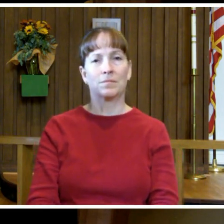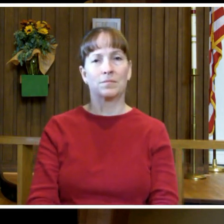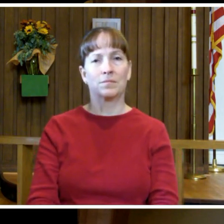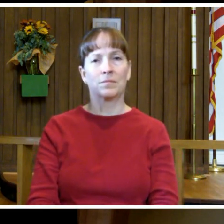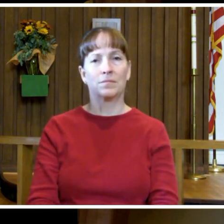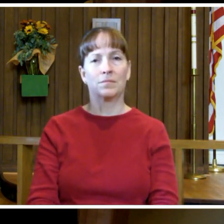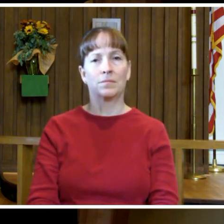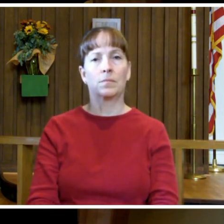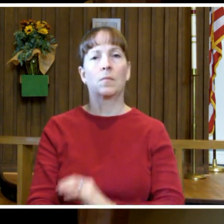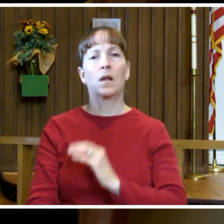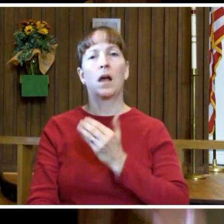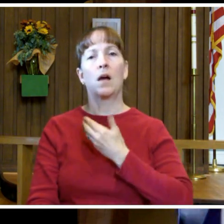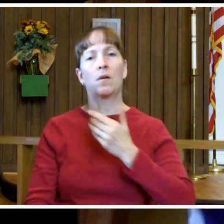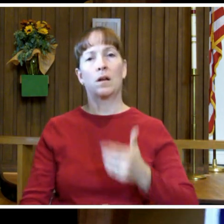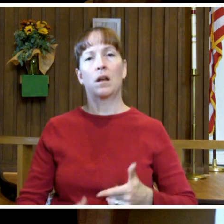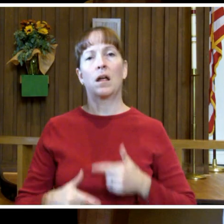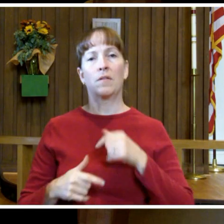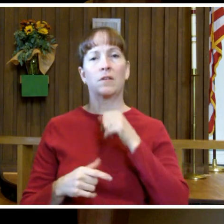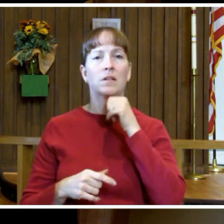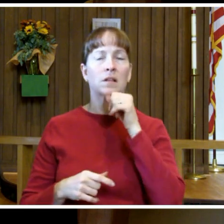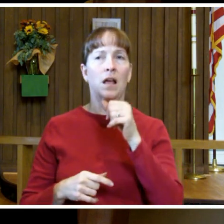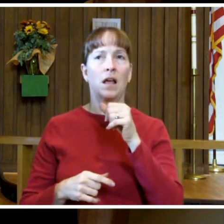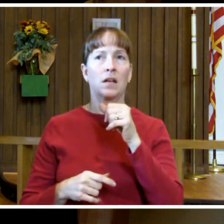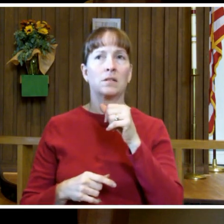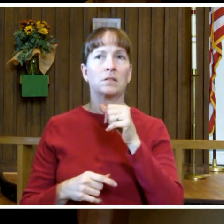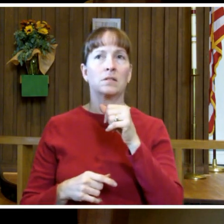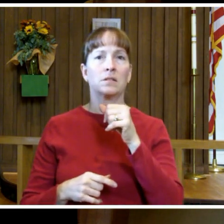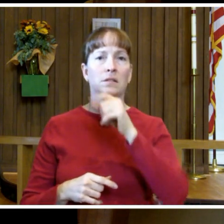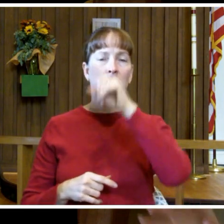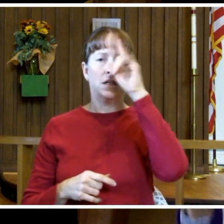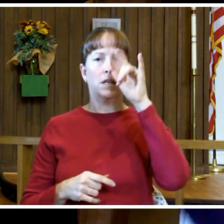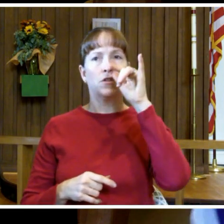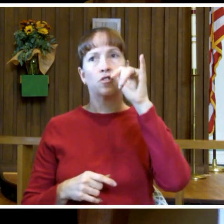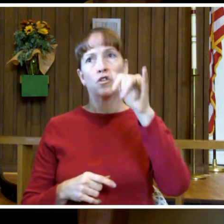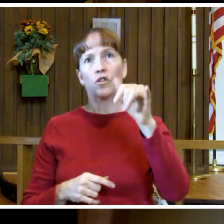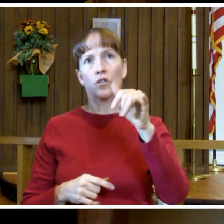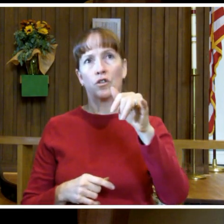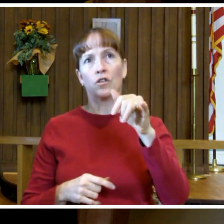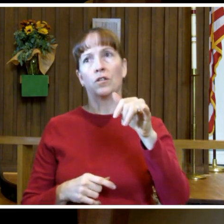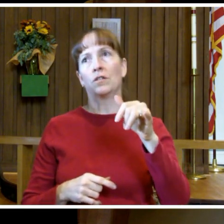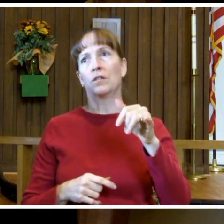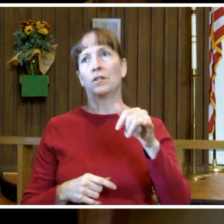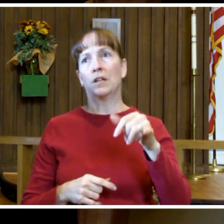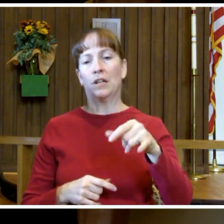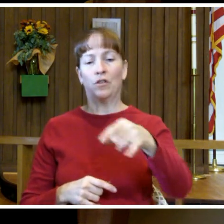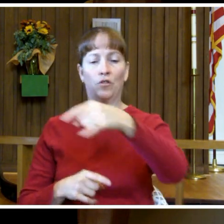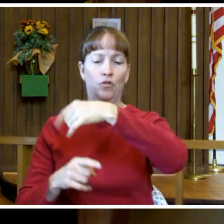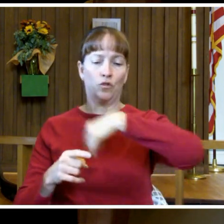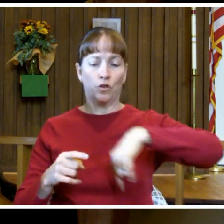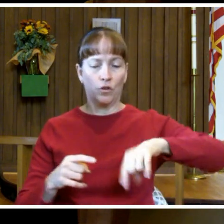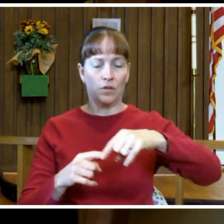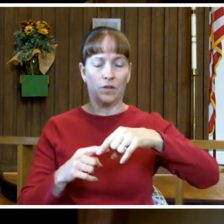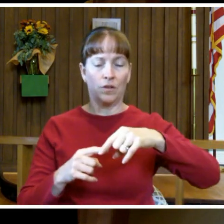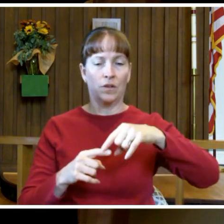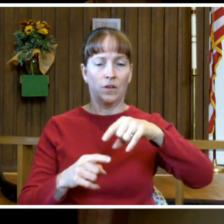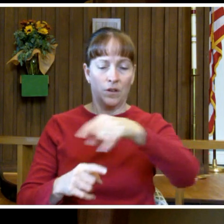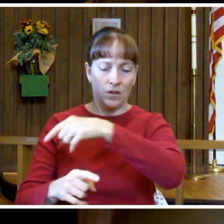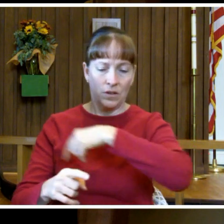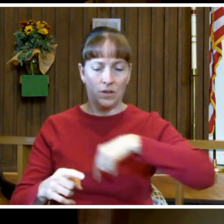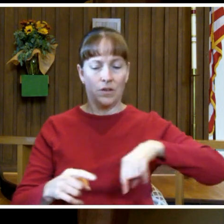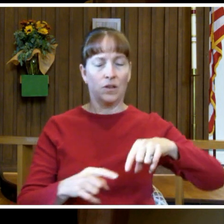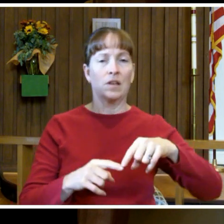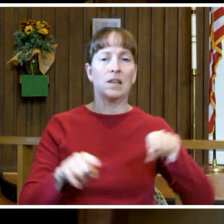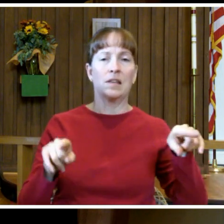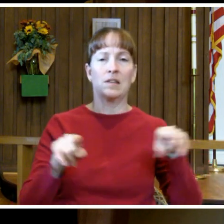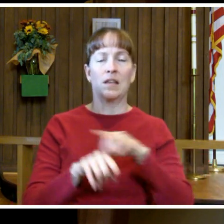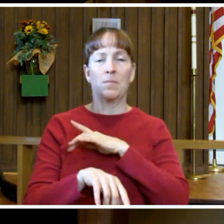Our life is not an endless series of circles coming back to the same barren place